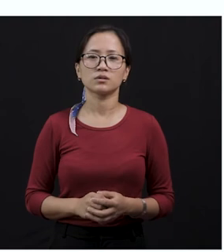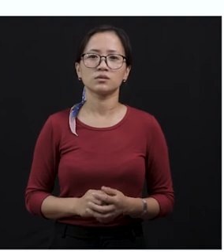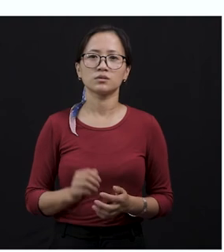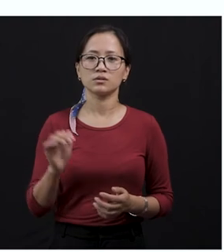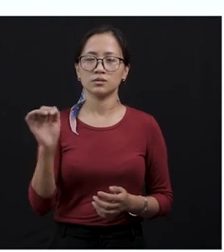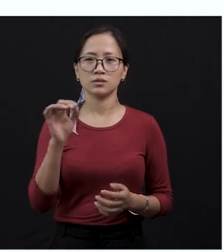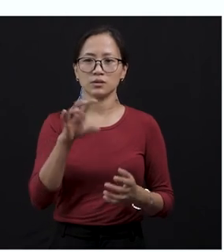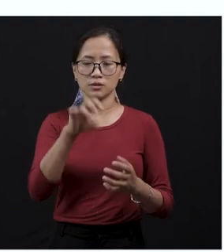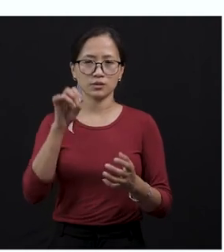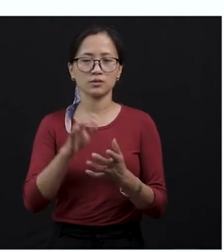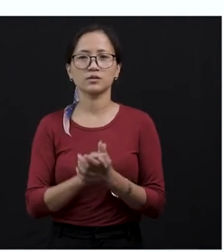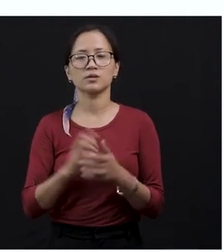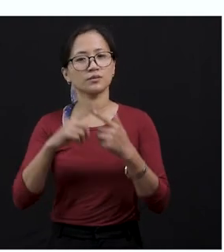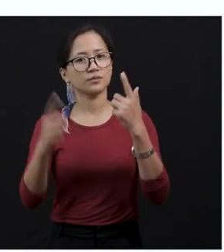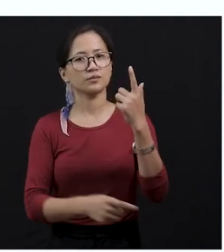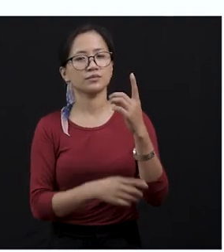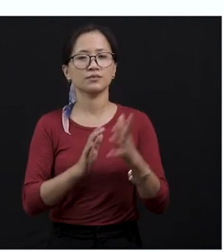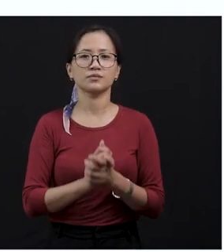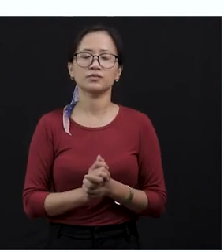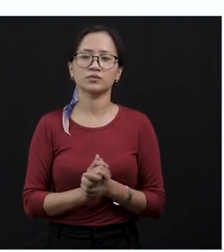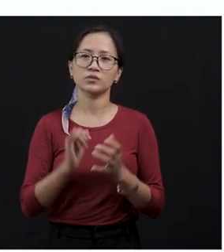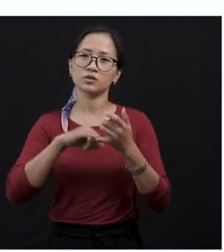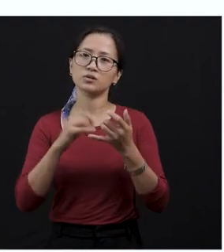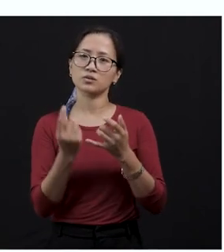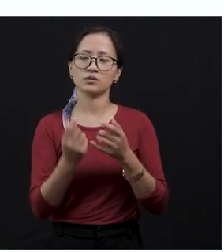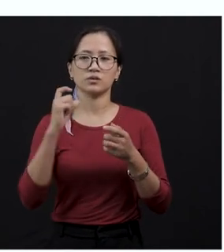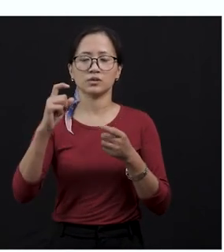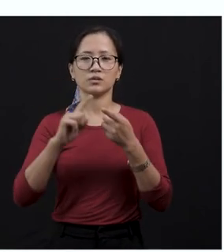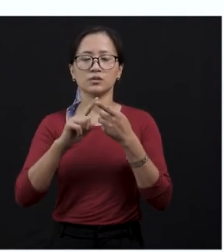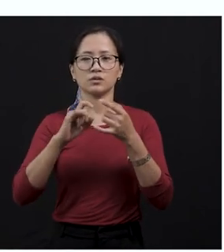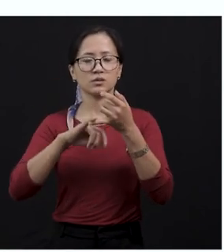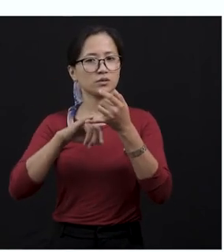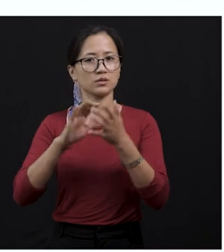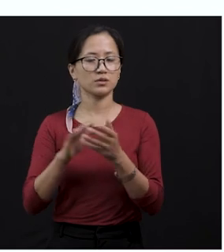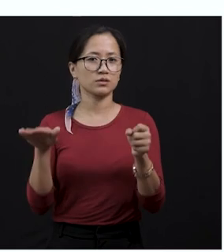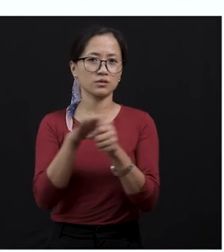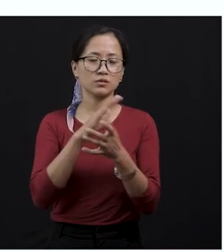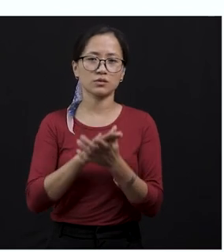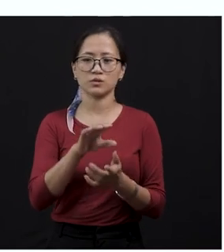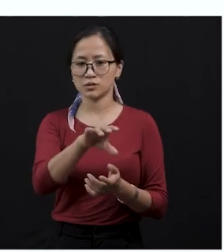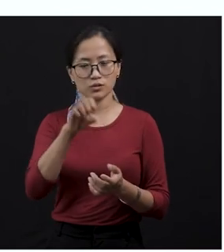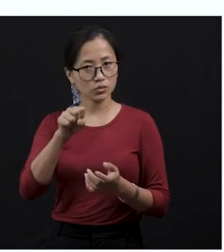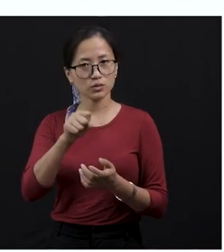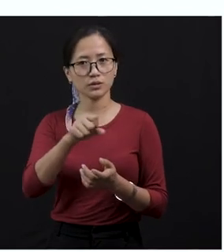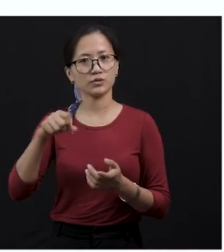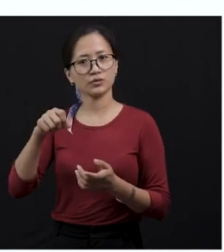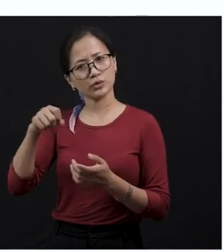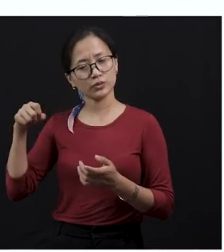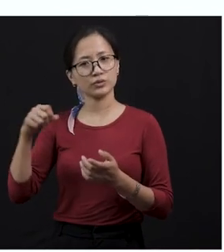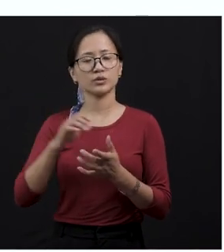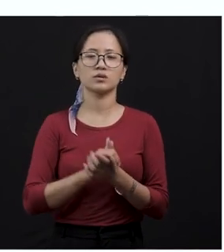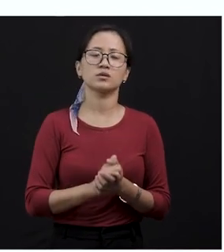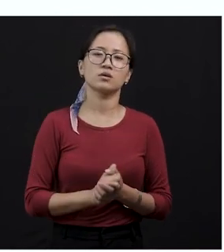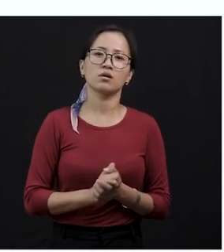The snake started attacking him. But finally, he was successful. So, he dragged. He was dragging the snake, the body of the snake,